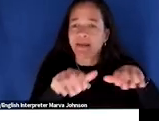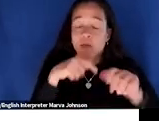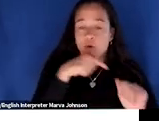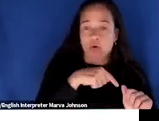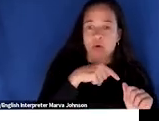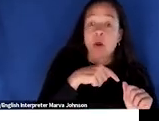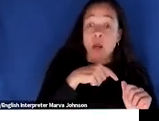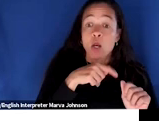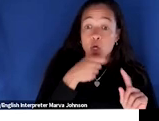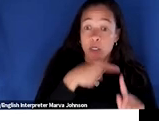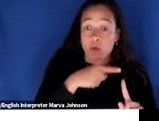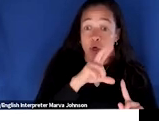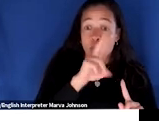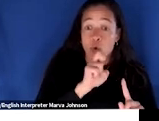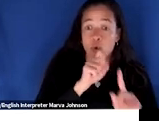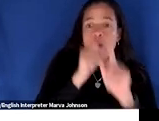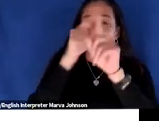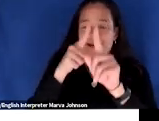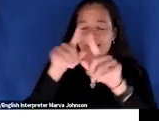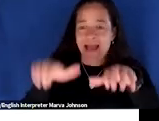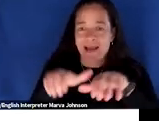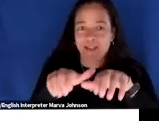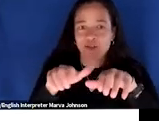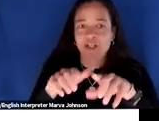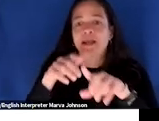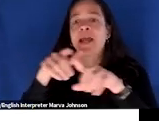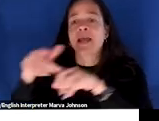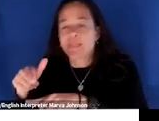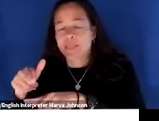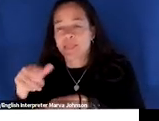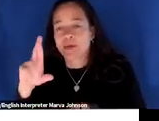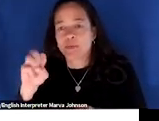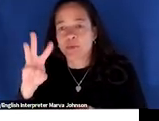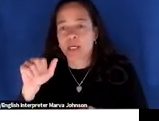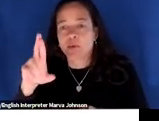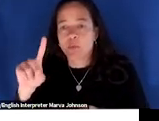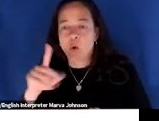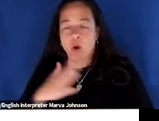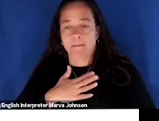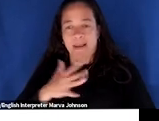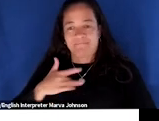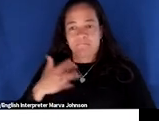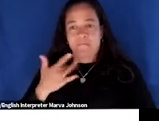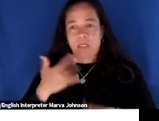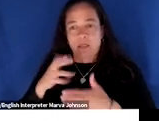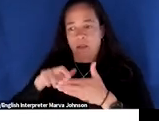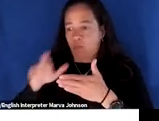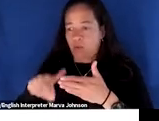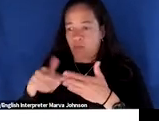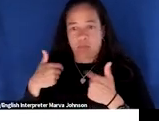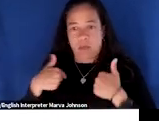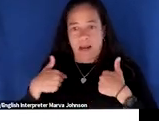cue and the reward is the feeling or outcome that you receive that reinforces that habit